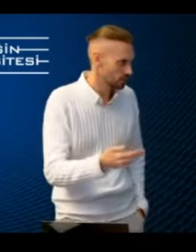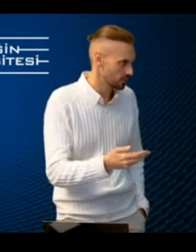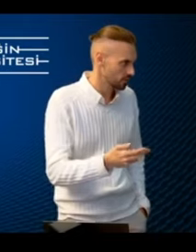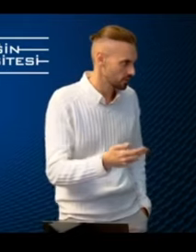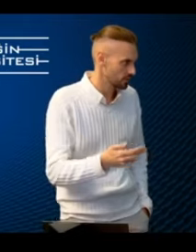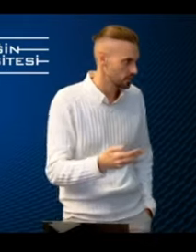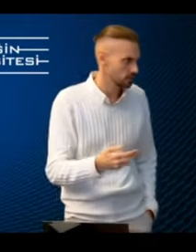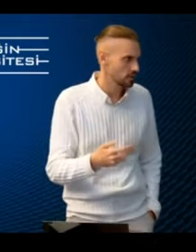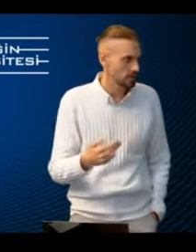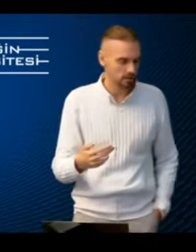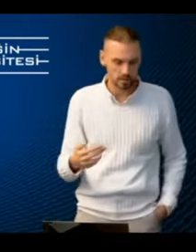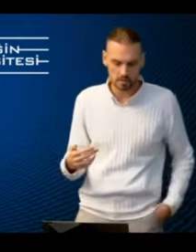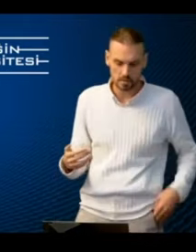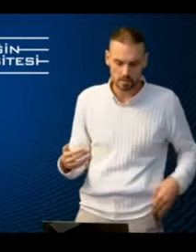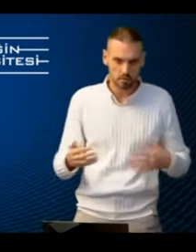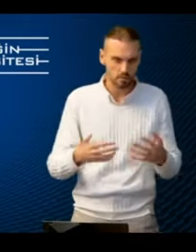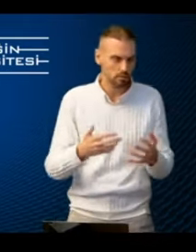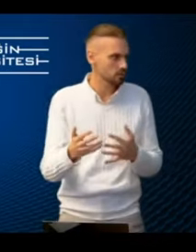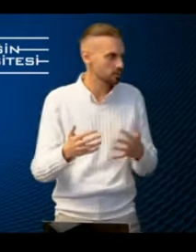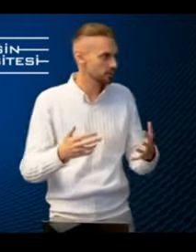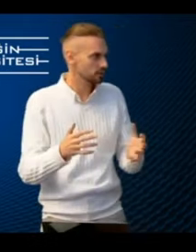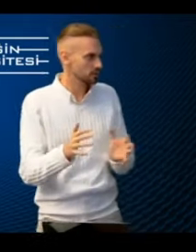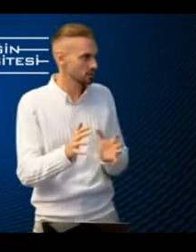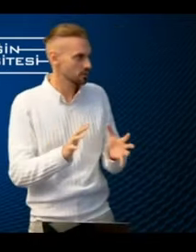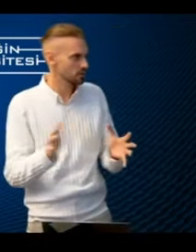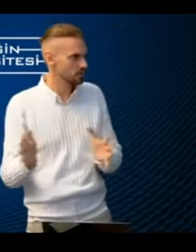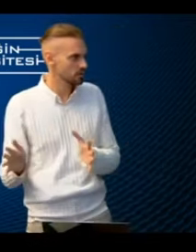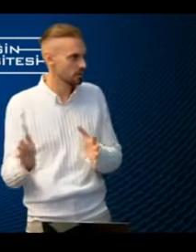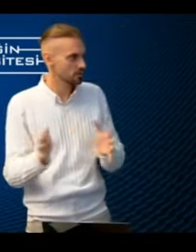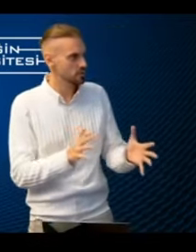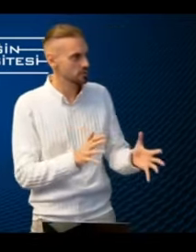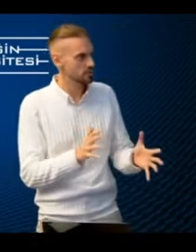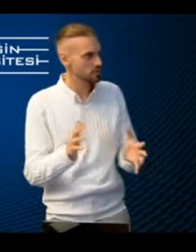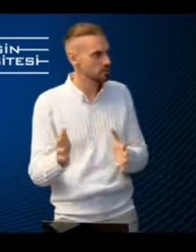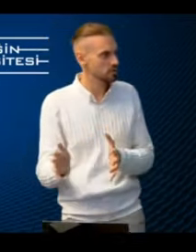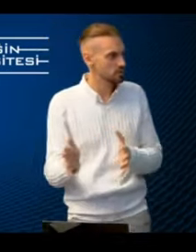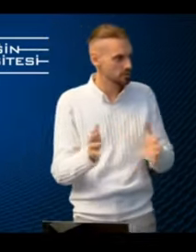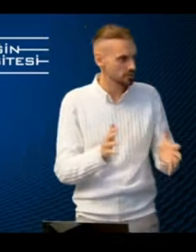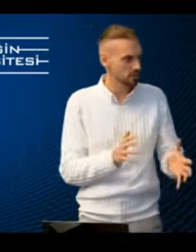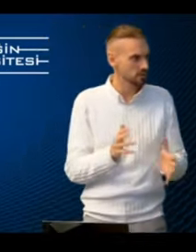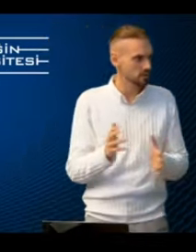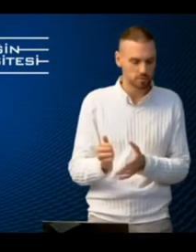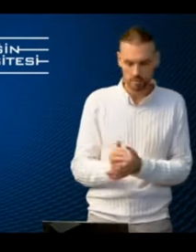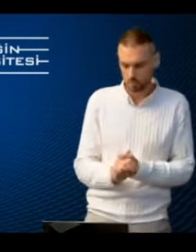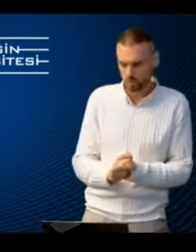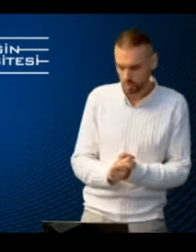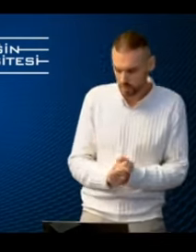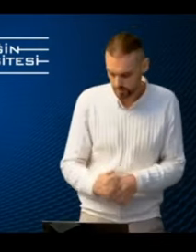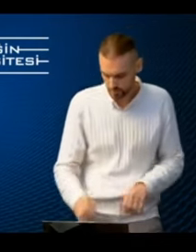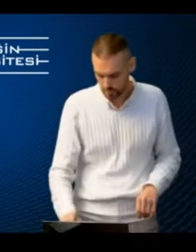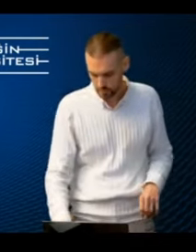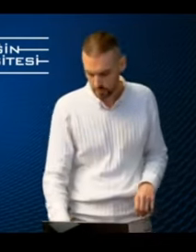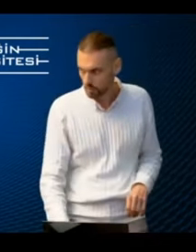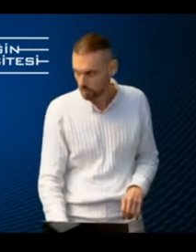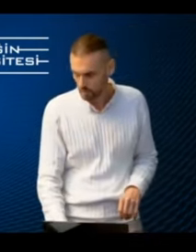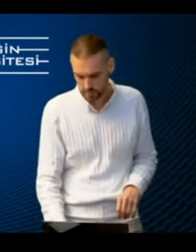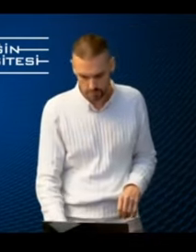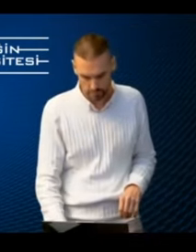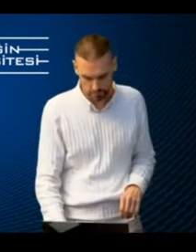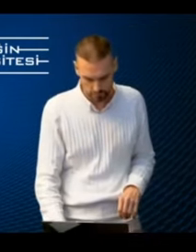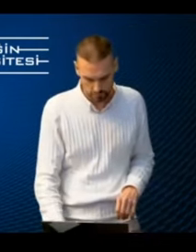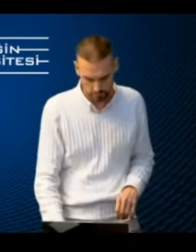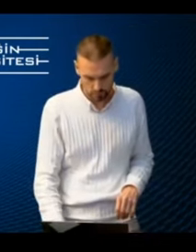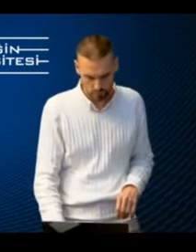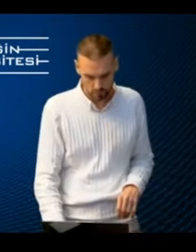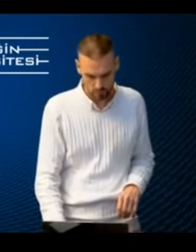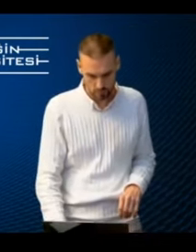becomes relevant so in that sense we would like to filter and try to understand which service which disability types are more or less relevant